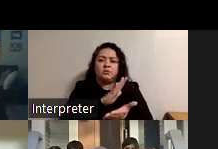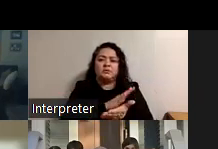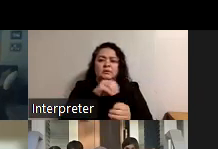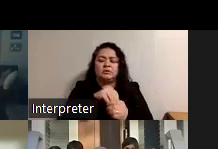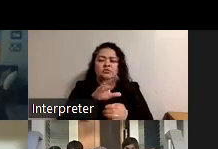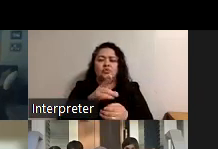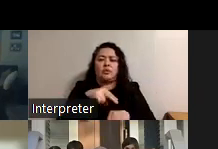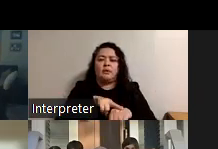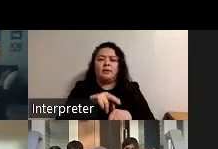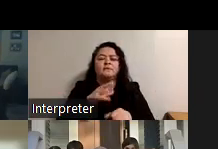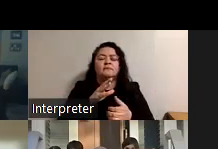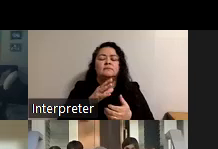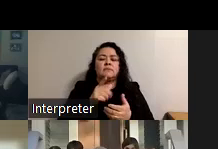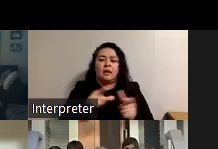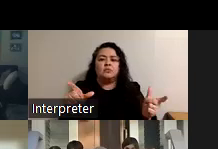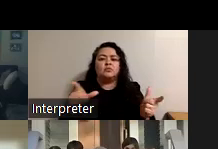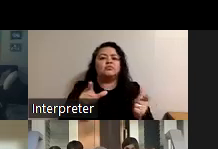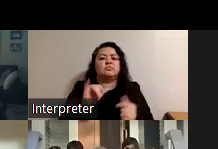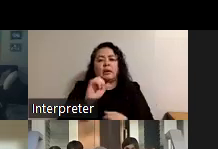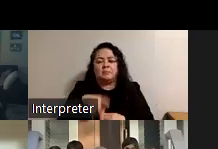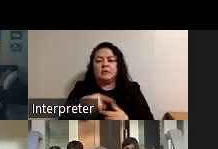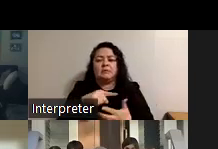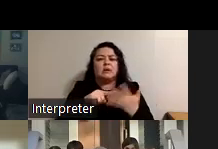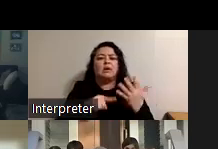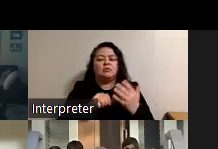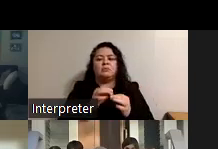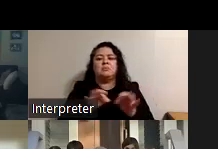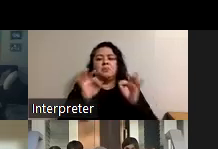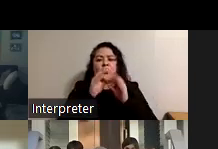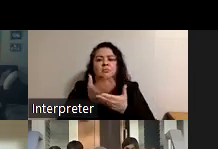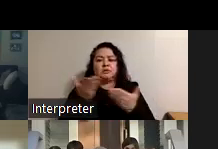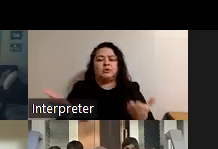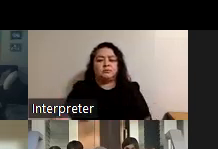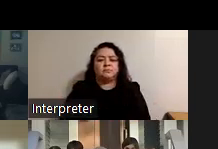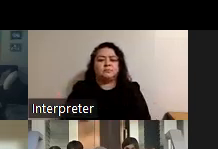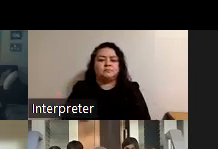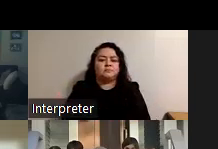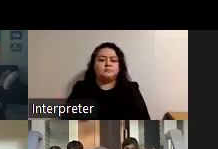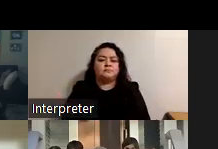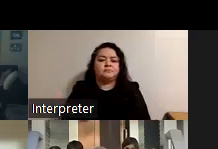um ieps and other important material um